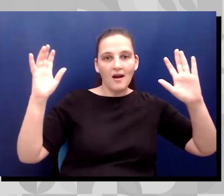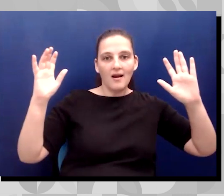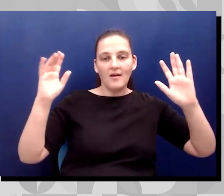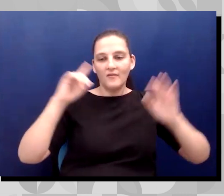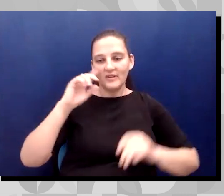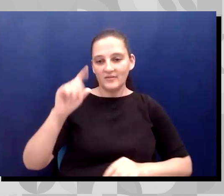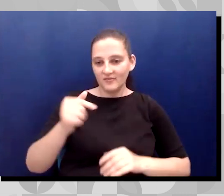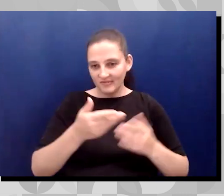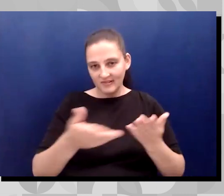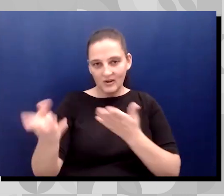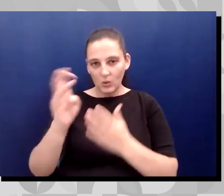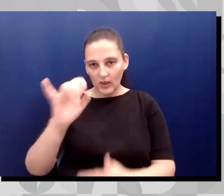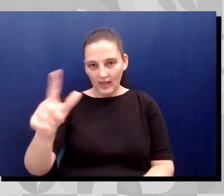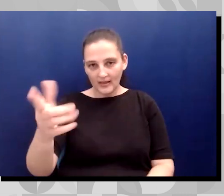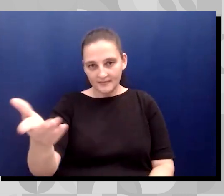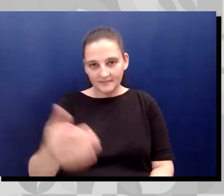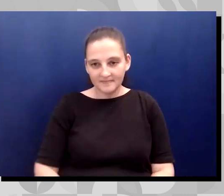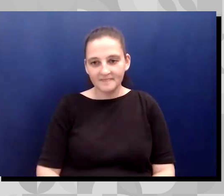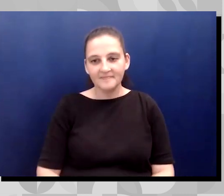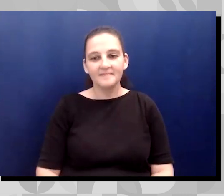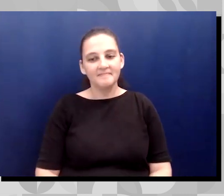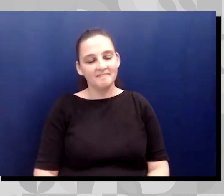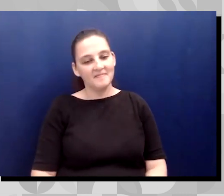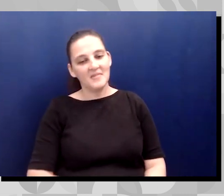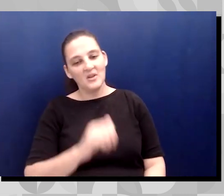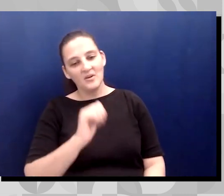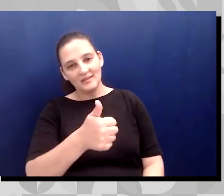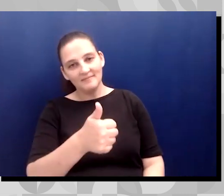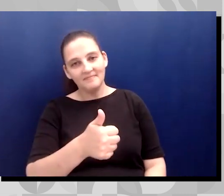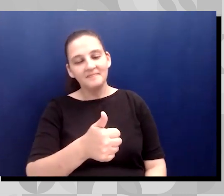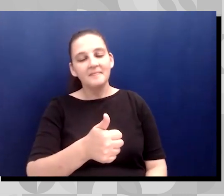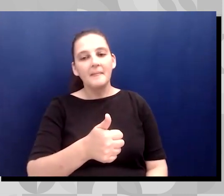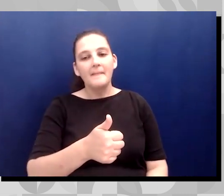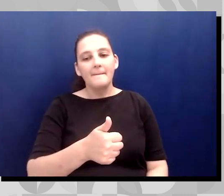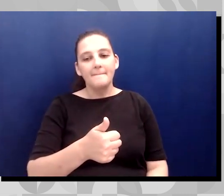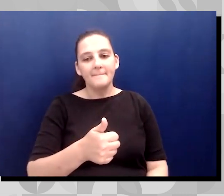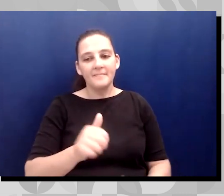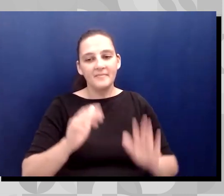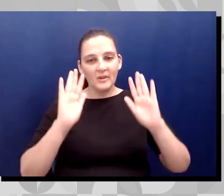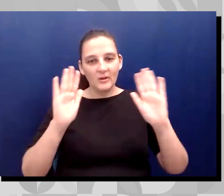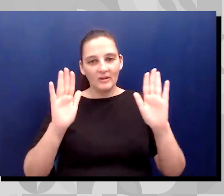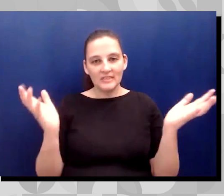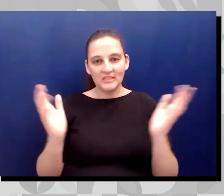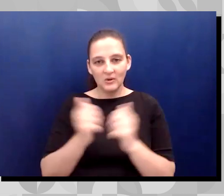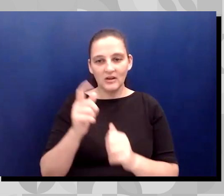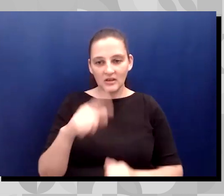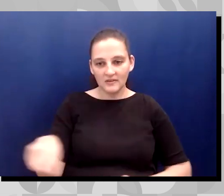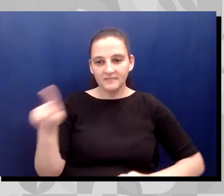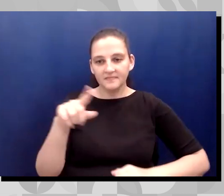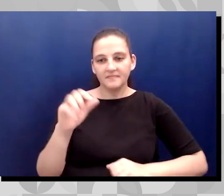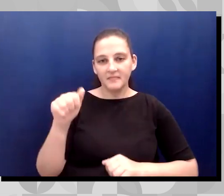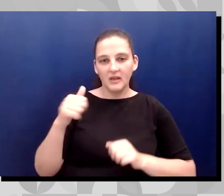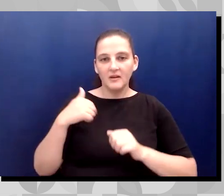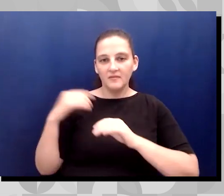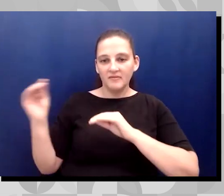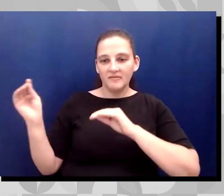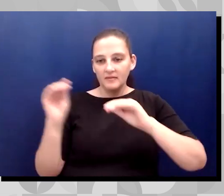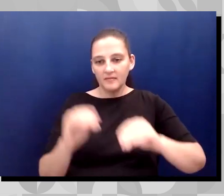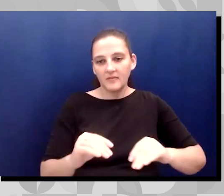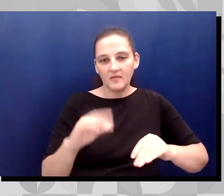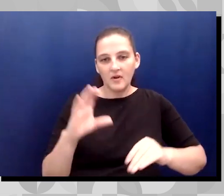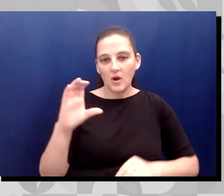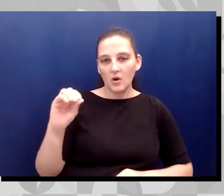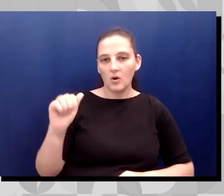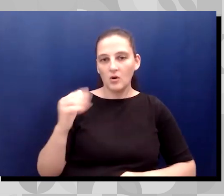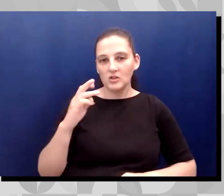Will. Right on. wonderful to speak with y'all. And yeah, I've moved to the Coachella Valley in 1973.